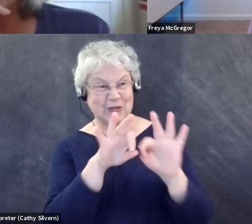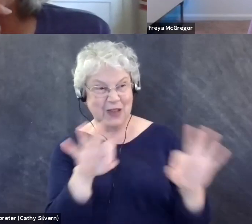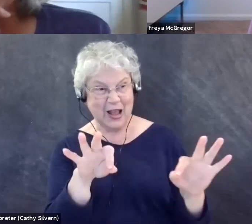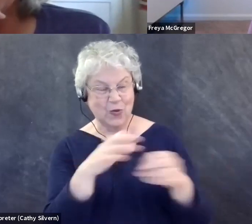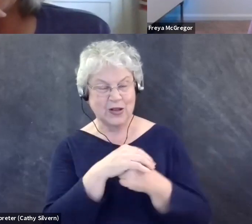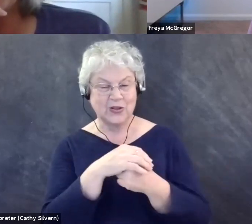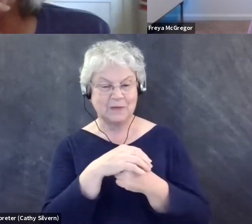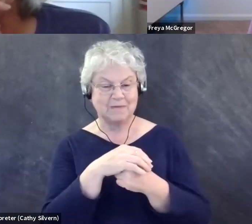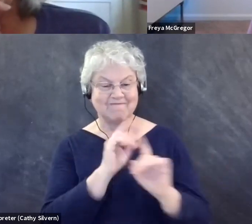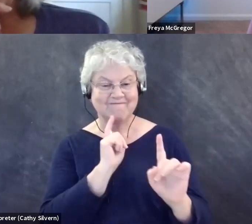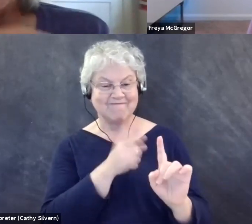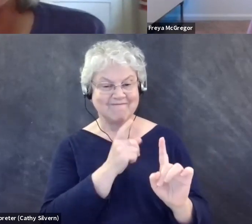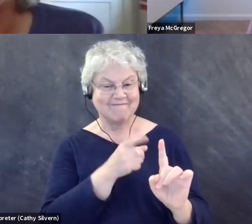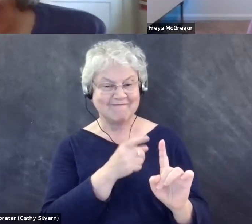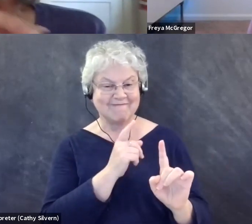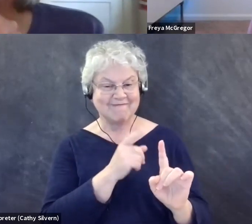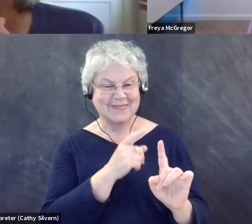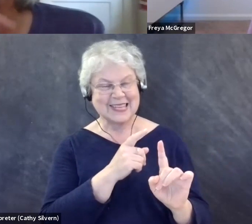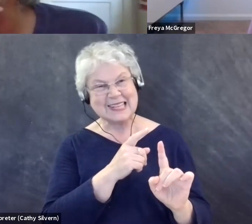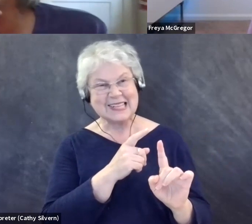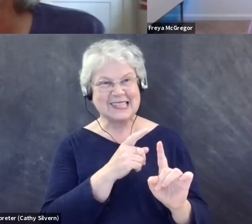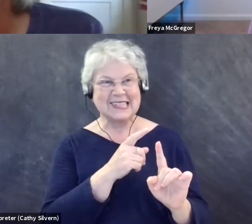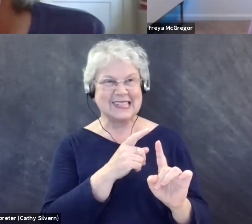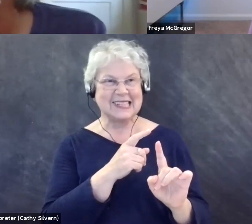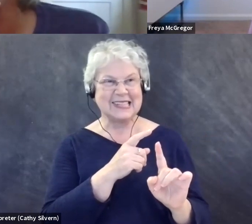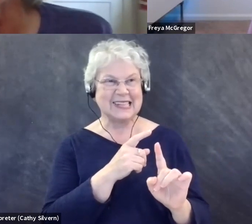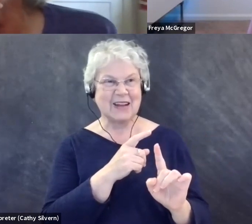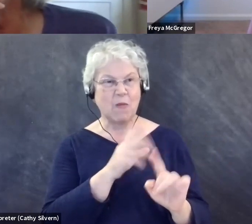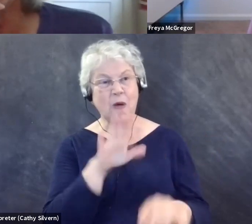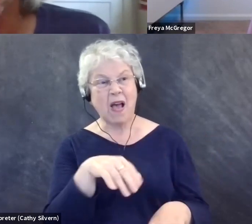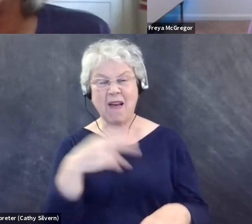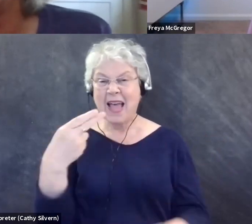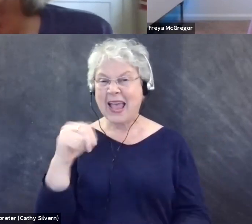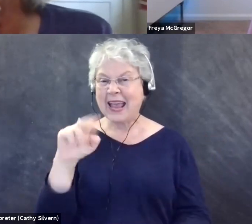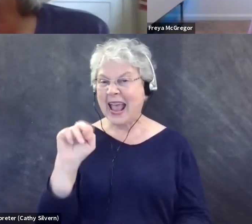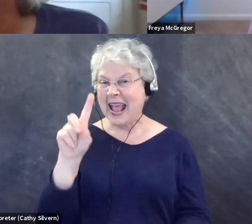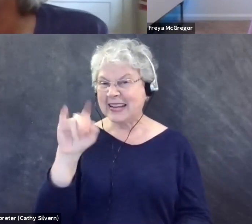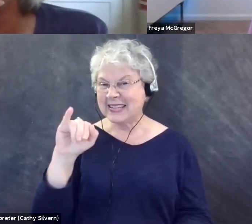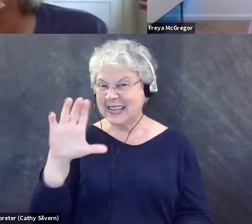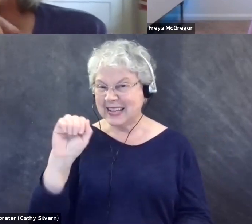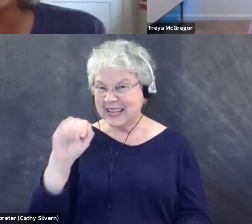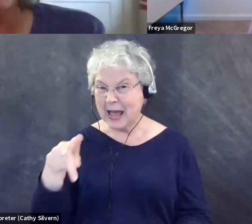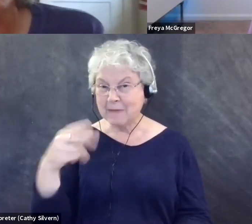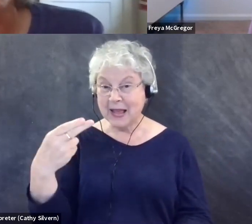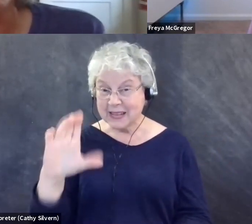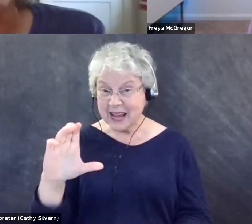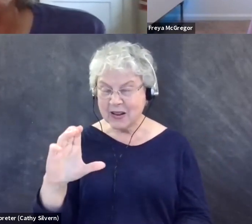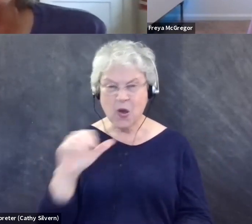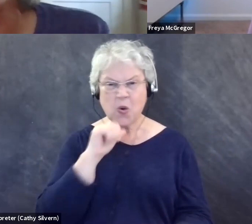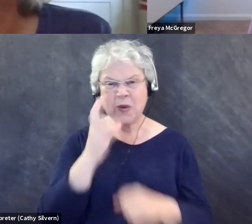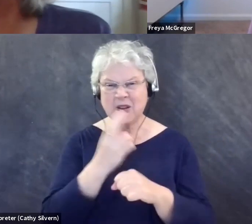she, um, she kind of came in like, well, handicap is not the word people use anymore. And I'm like,